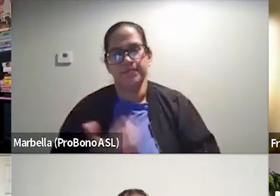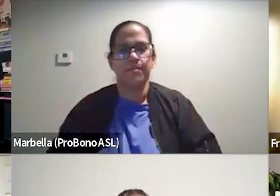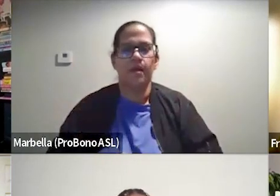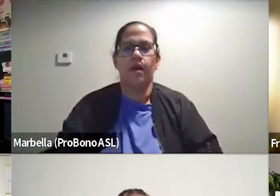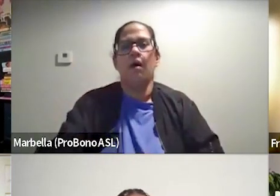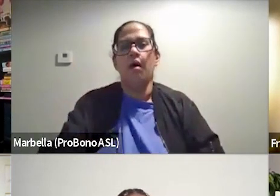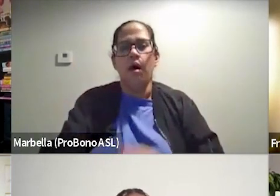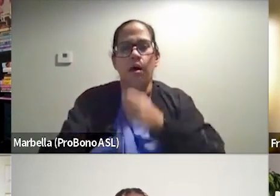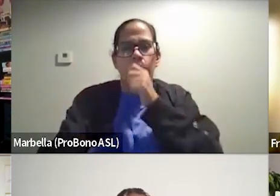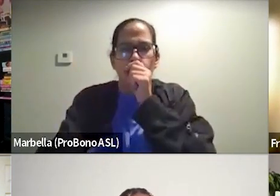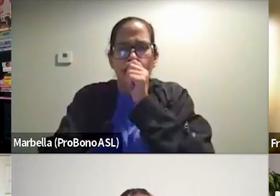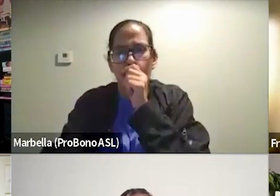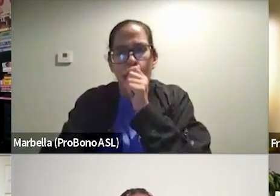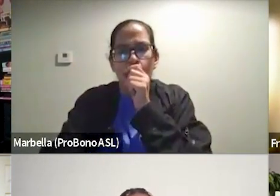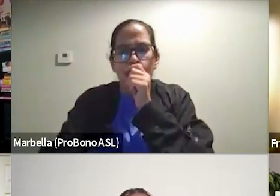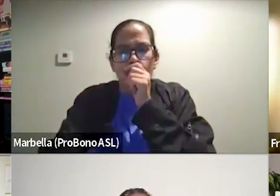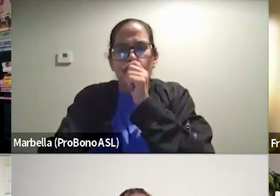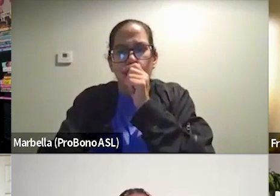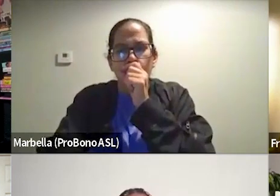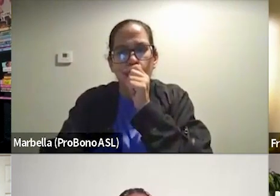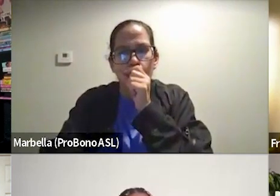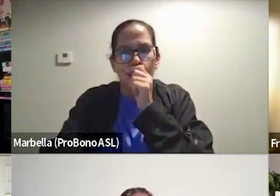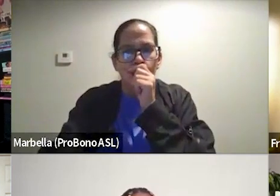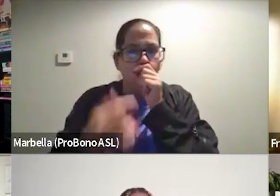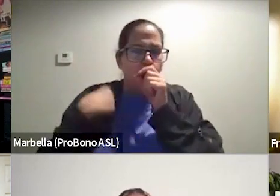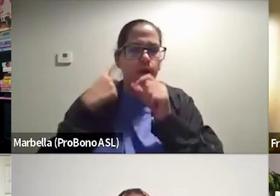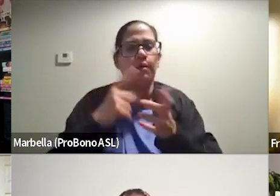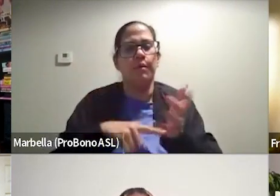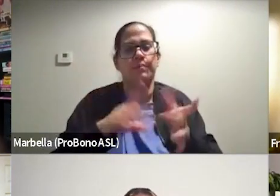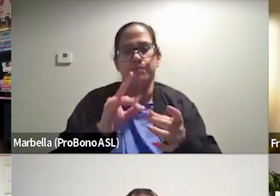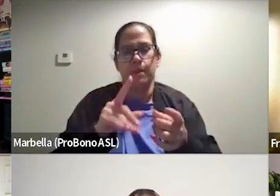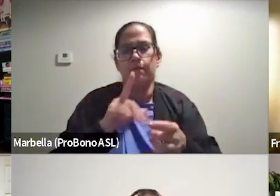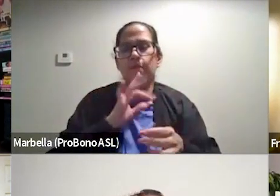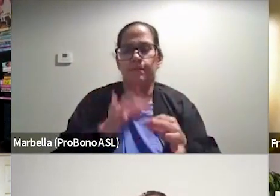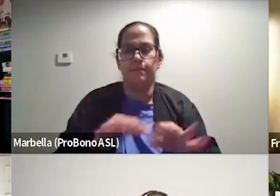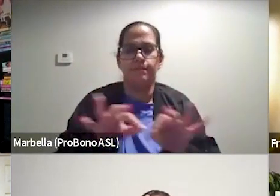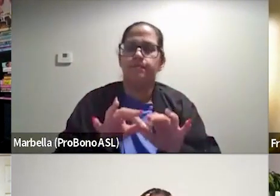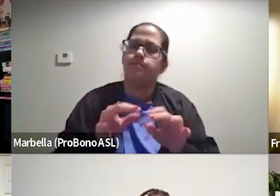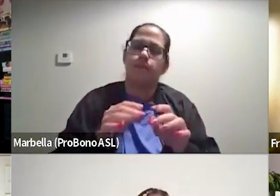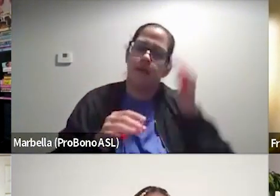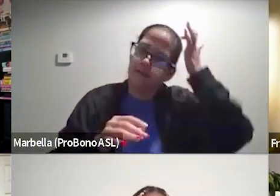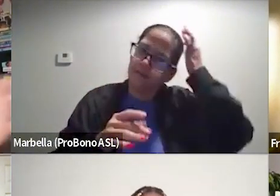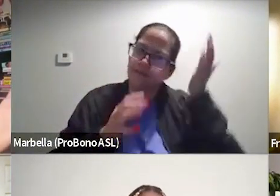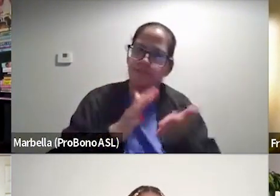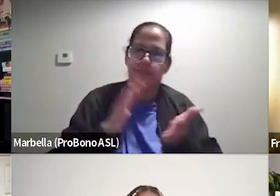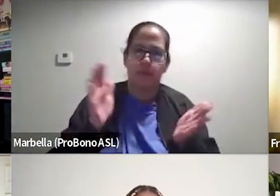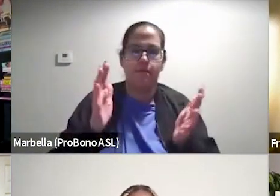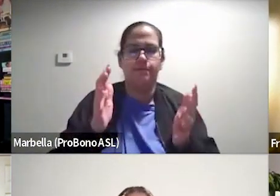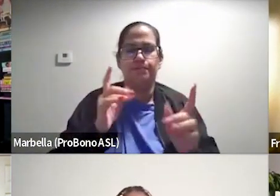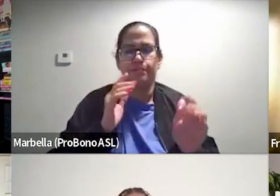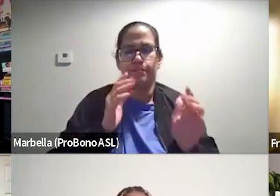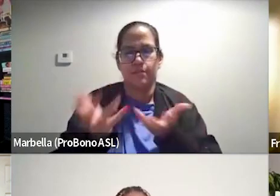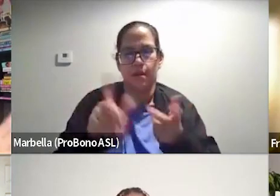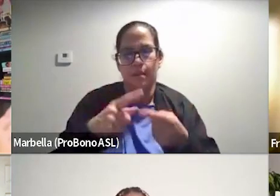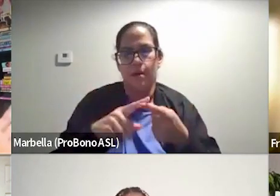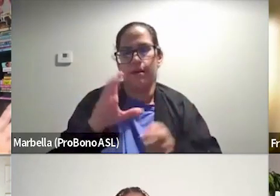I think the thing about casting is really important. And I, I hear an increasing amount of dialogue around casting. Um, you know, there are some,